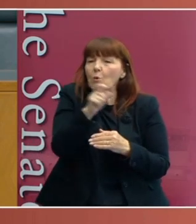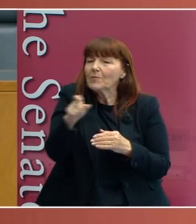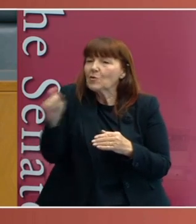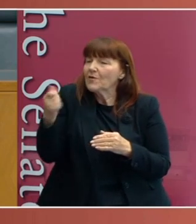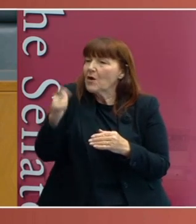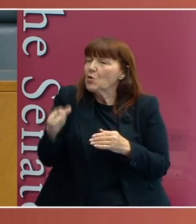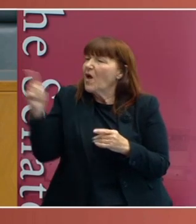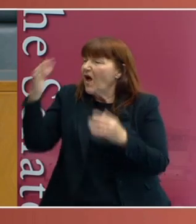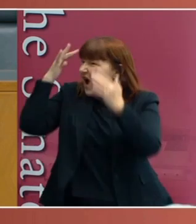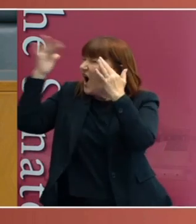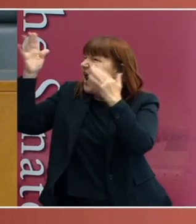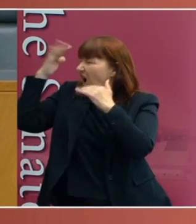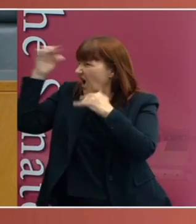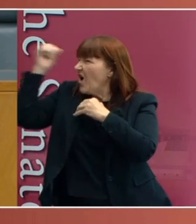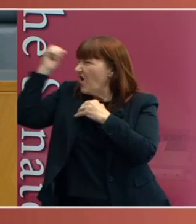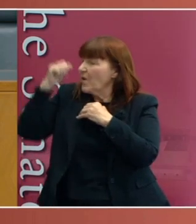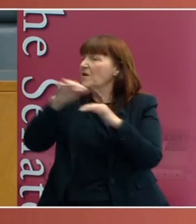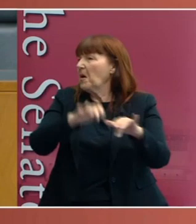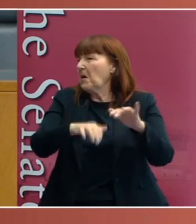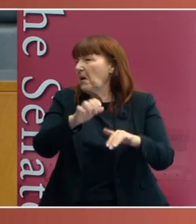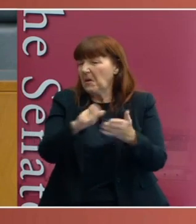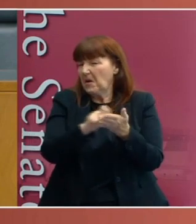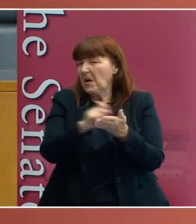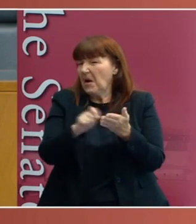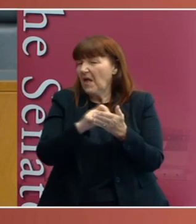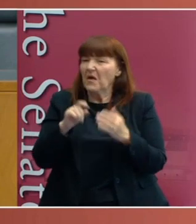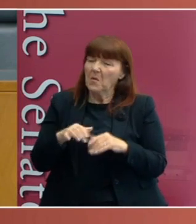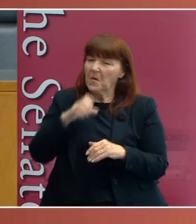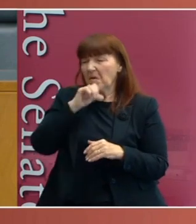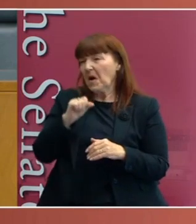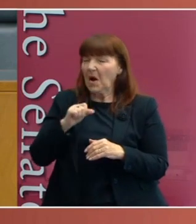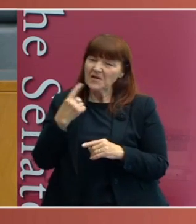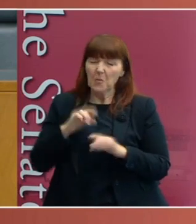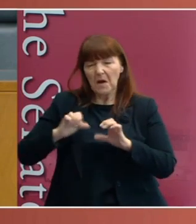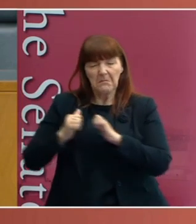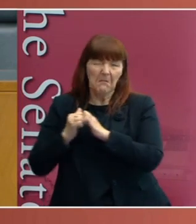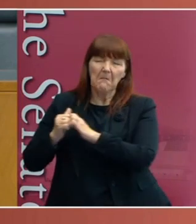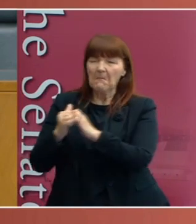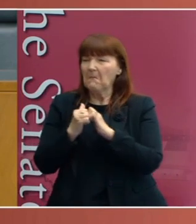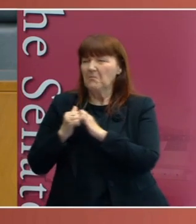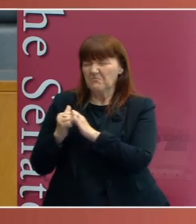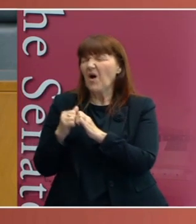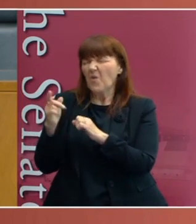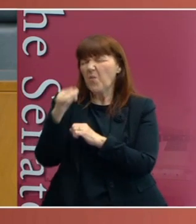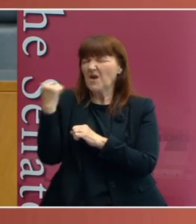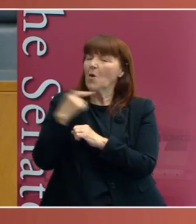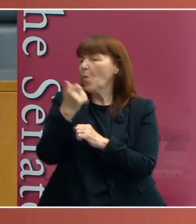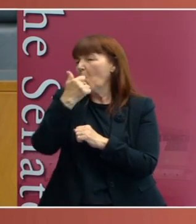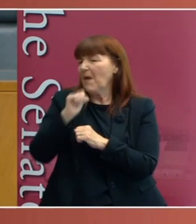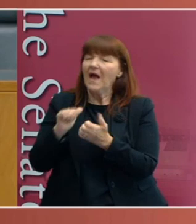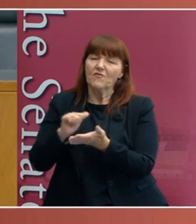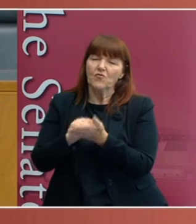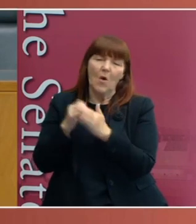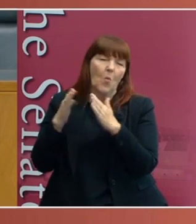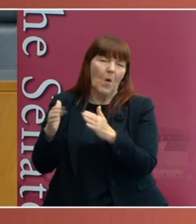they all knew and they were all sort of chaps in the one club. And everybody was going to be behaving in a particular way that